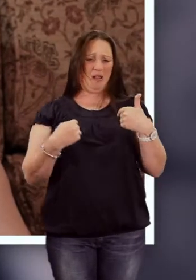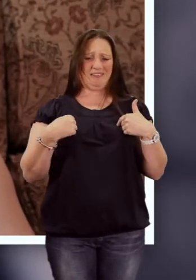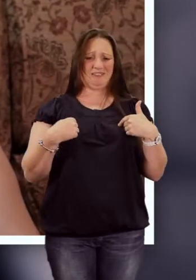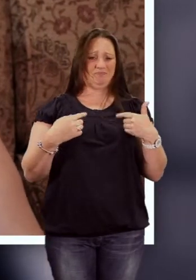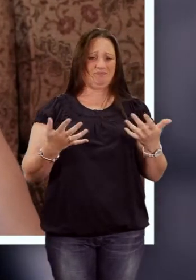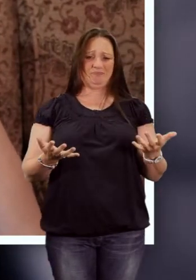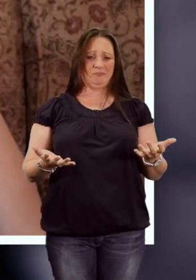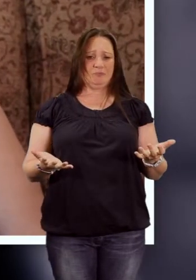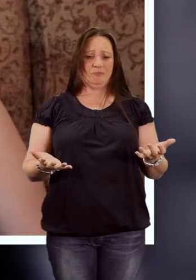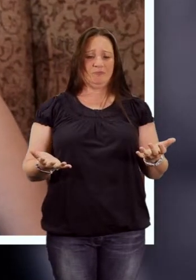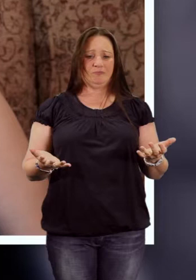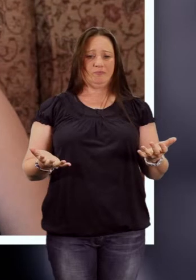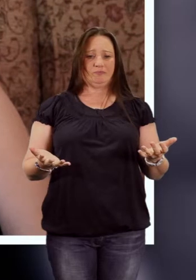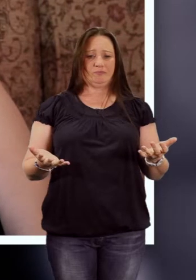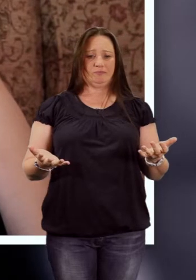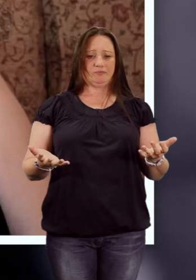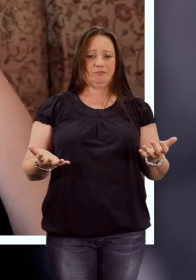I am?